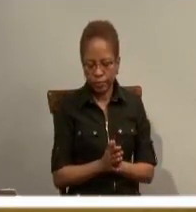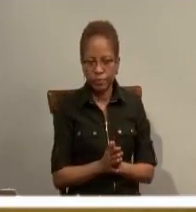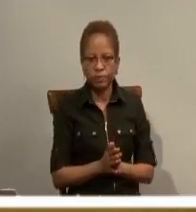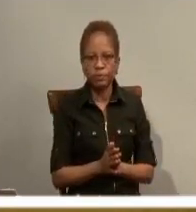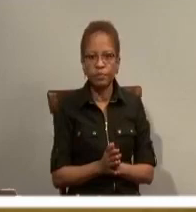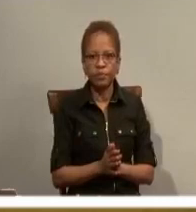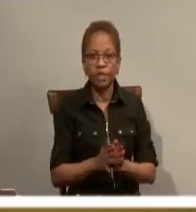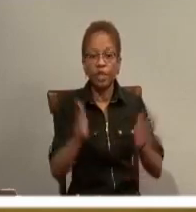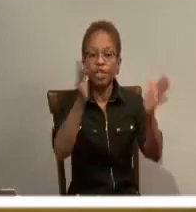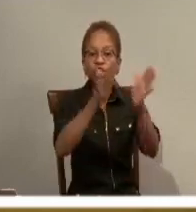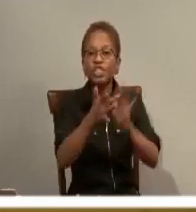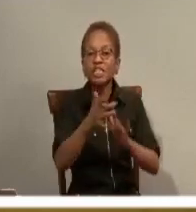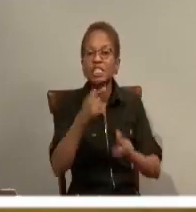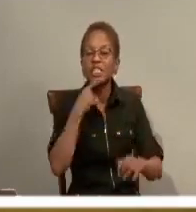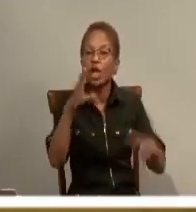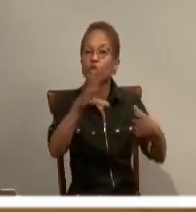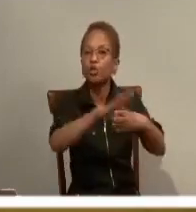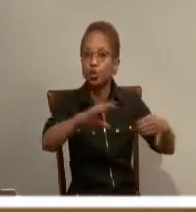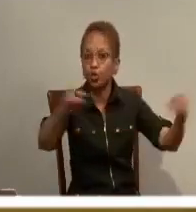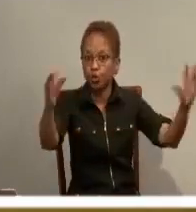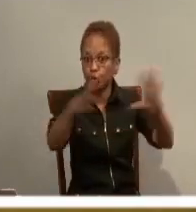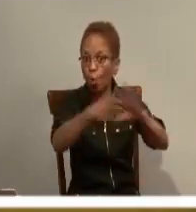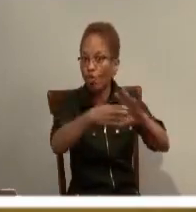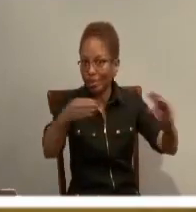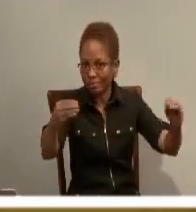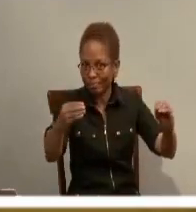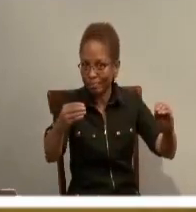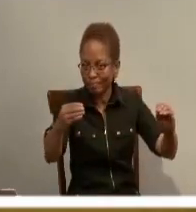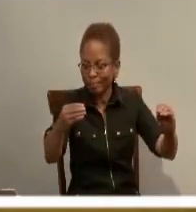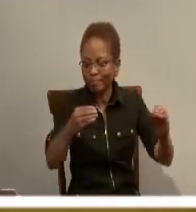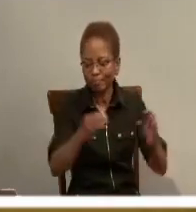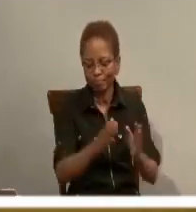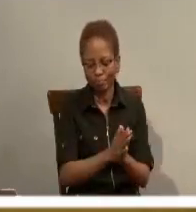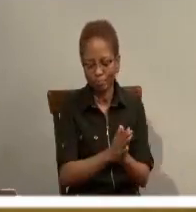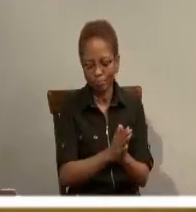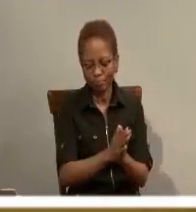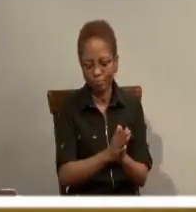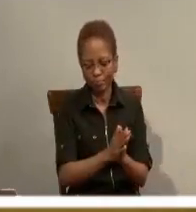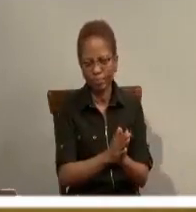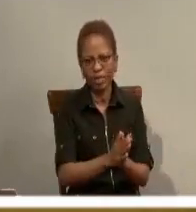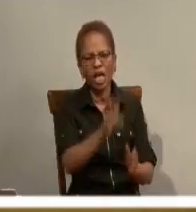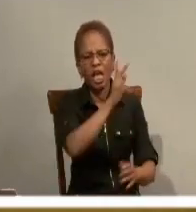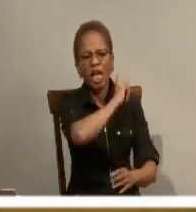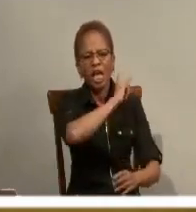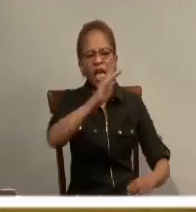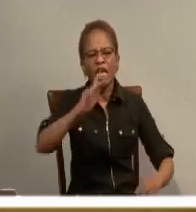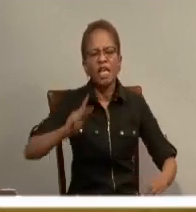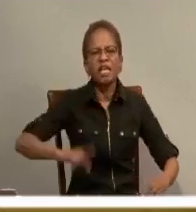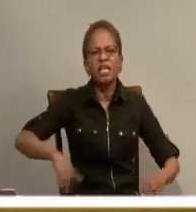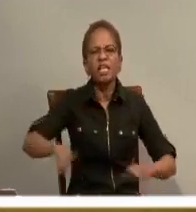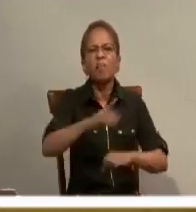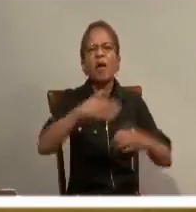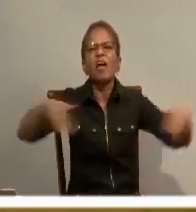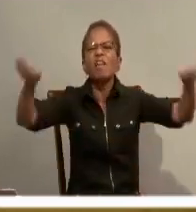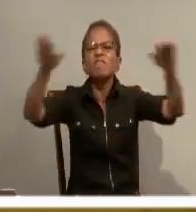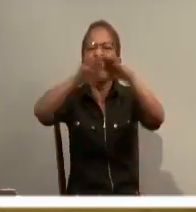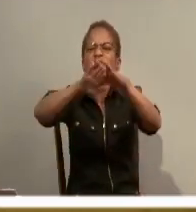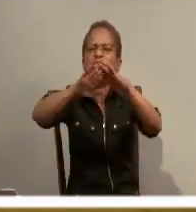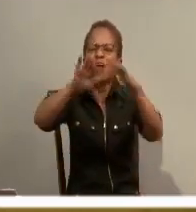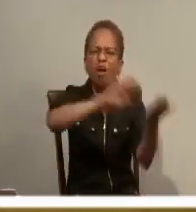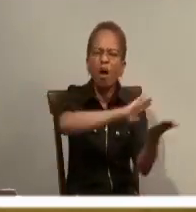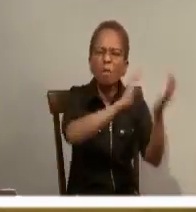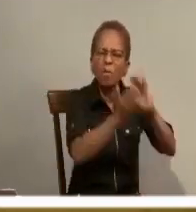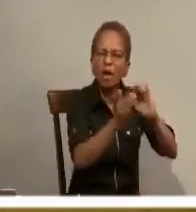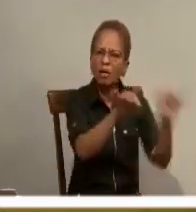Jesus told this parable to his disciples. The kingdom of heaven will be like